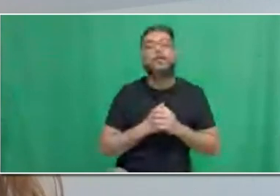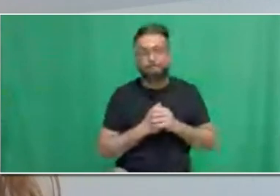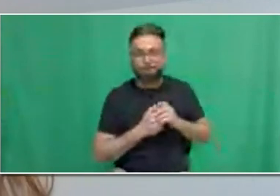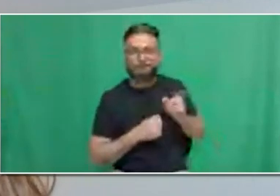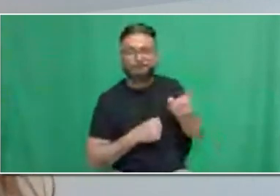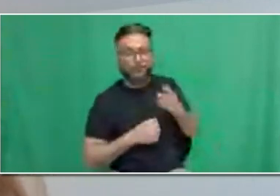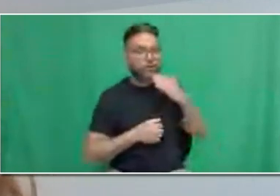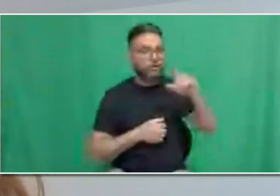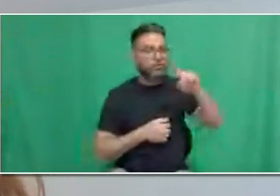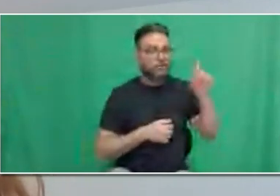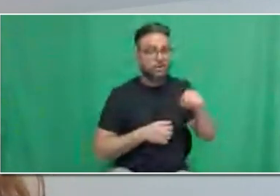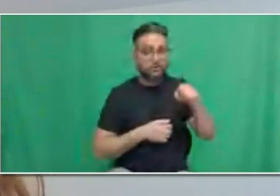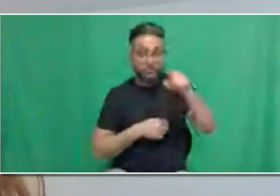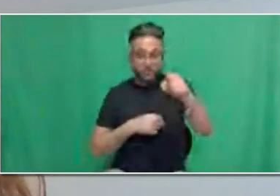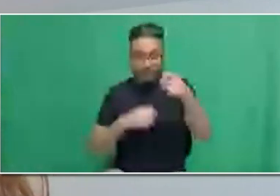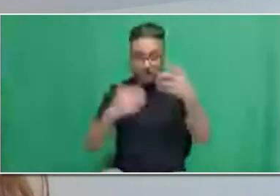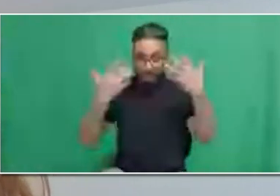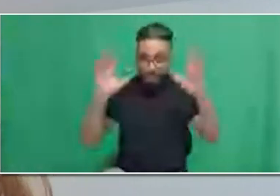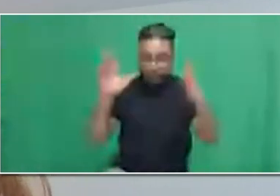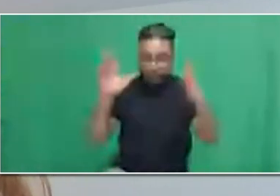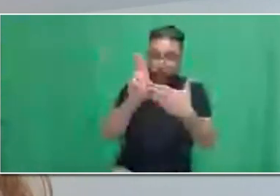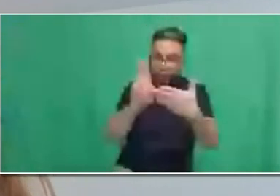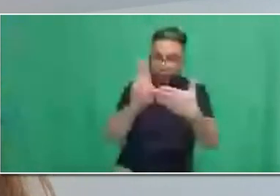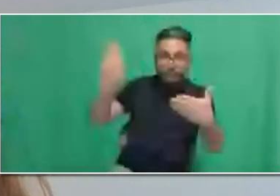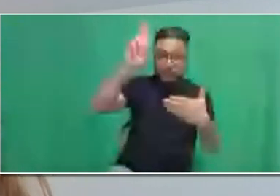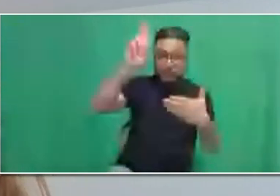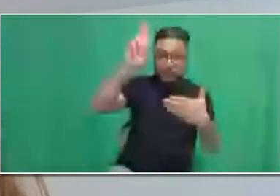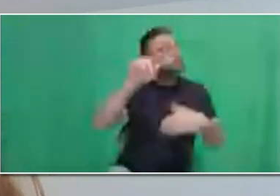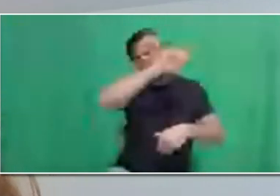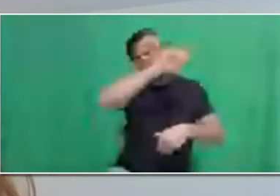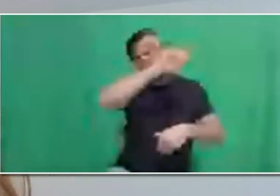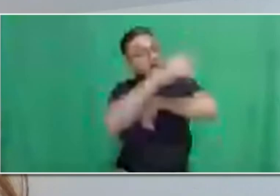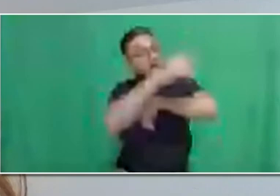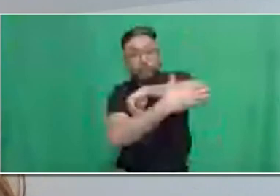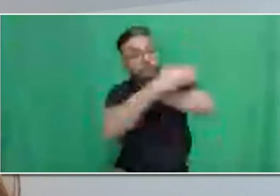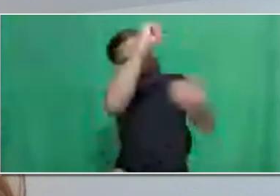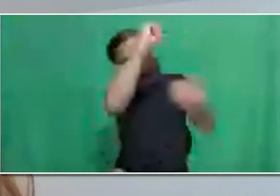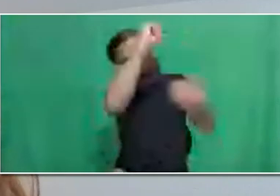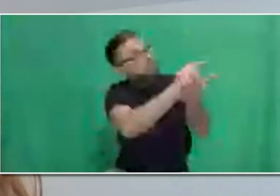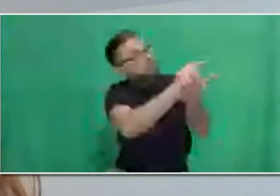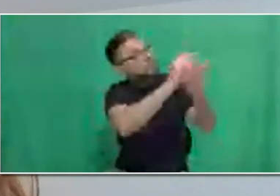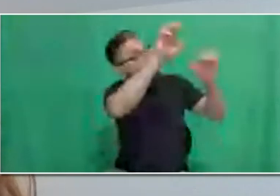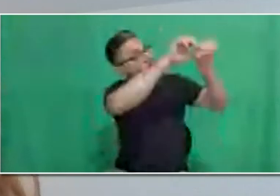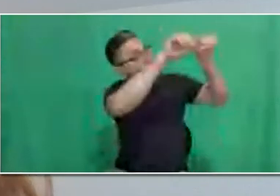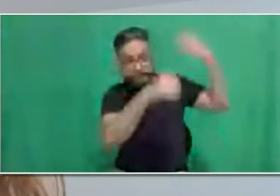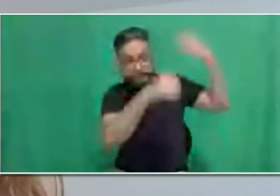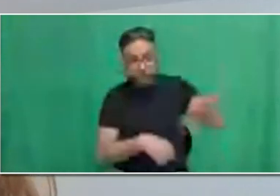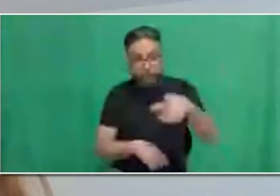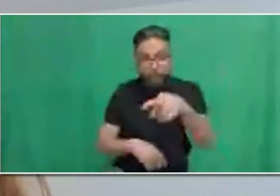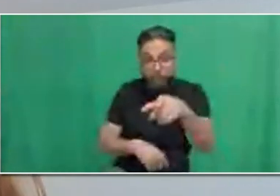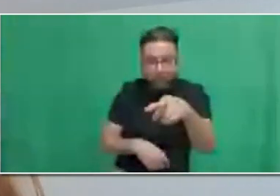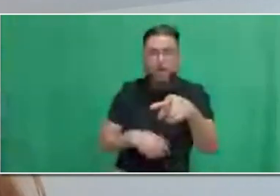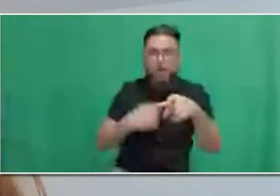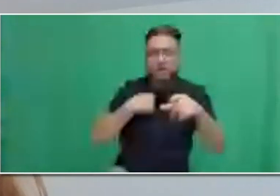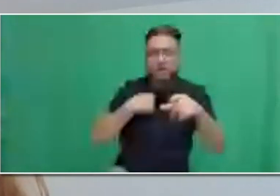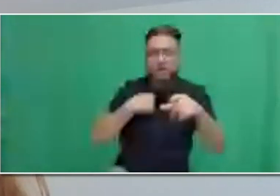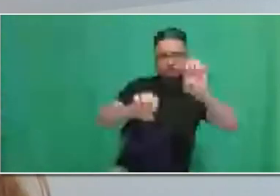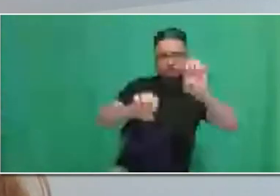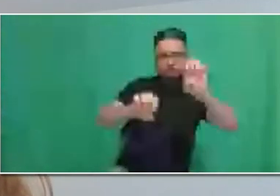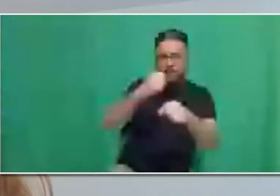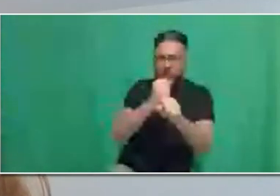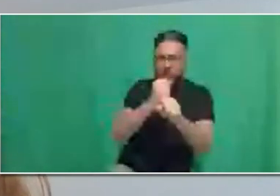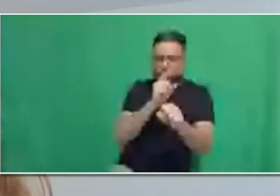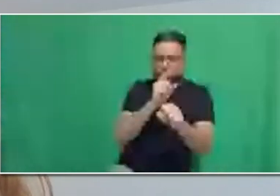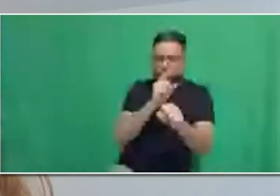ask that you have your education evaluated for the Canadian equivalency. The companies to support you in achieving this